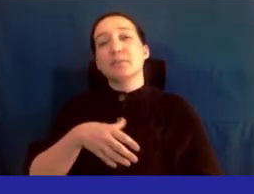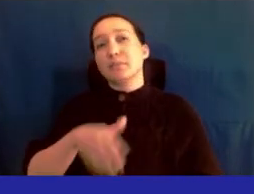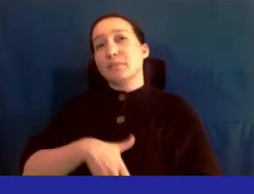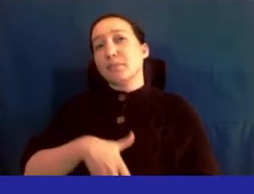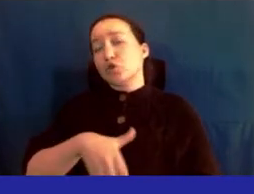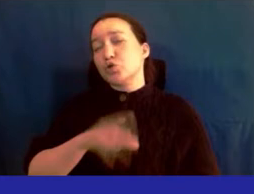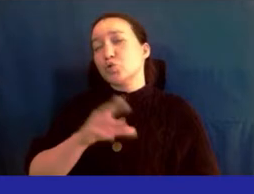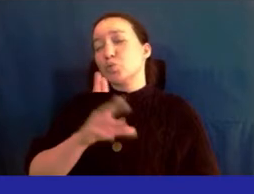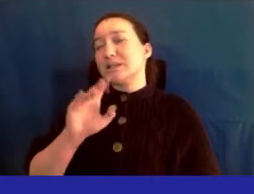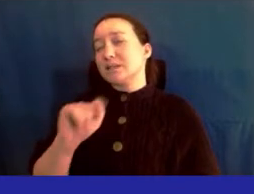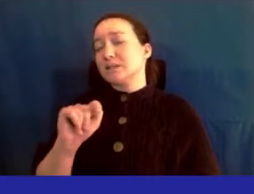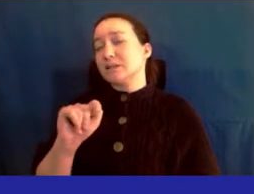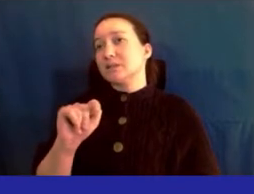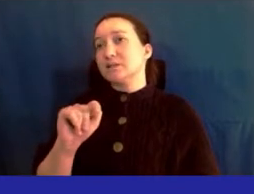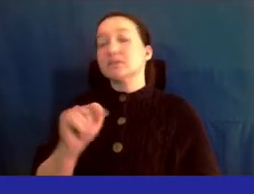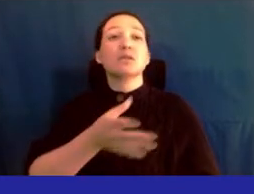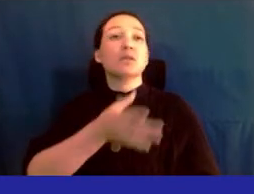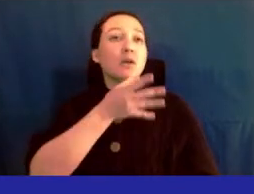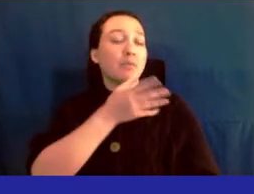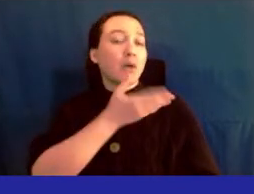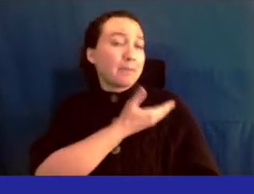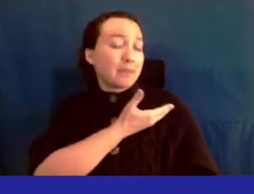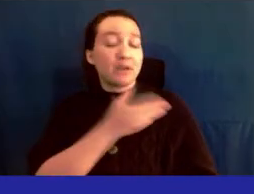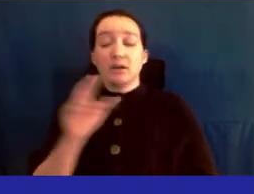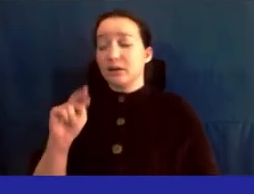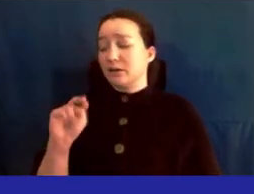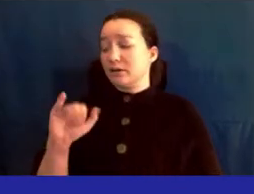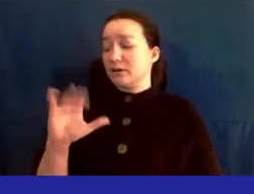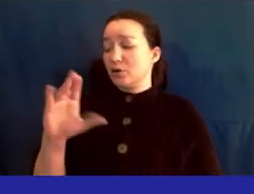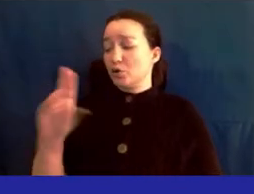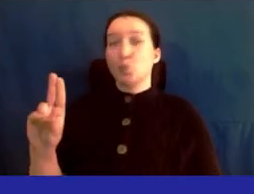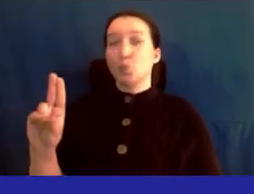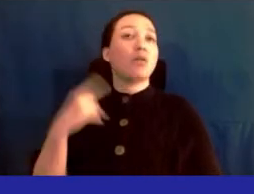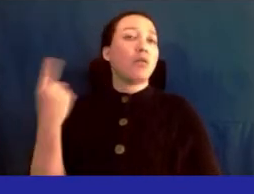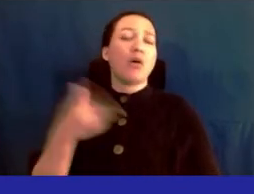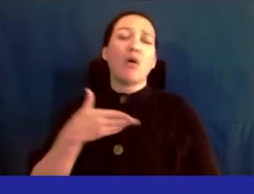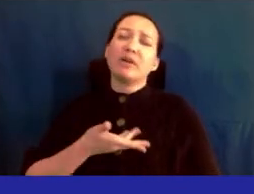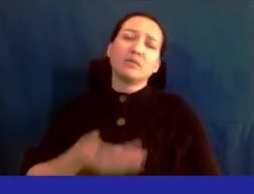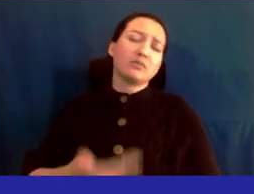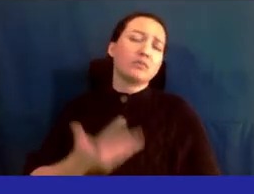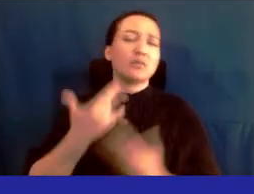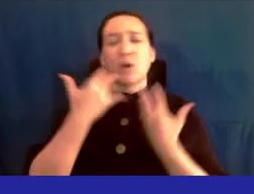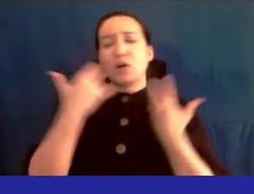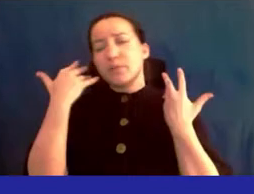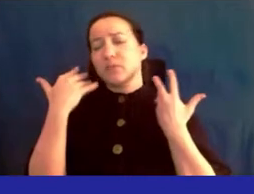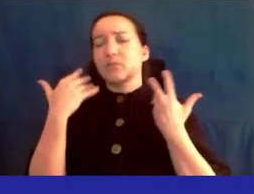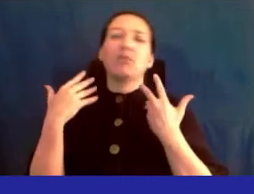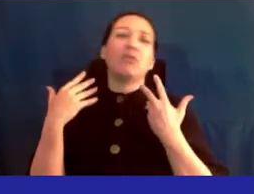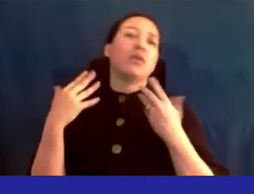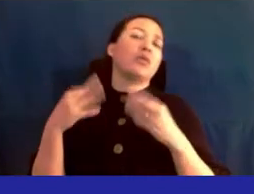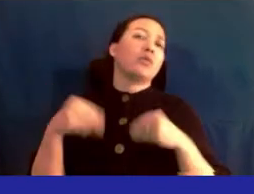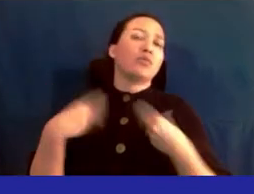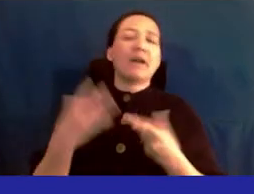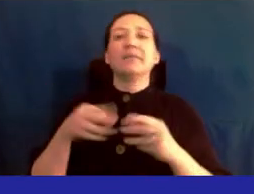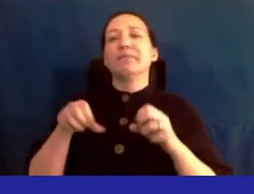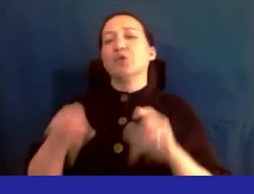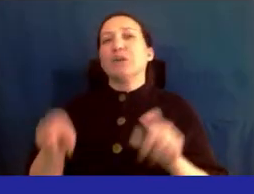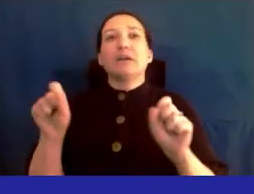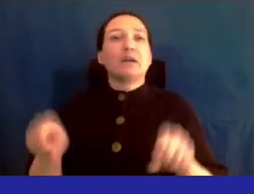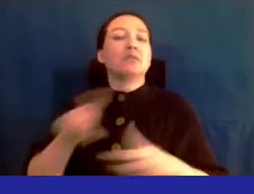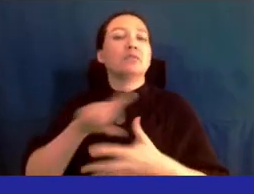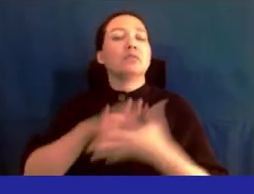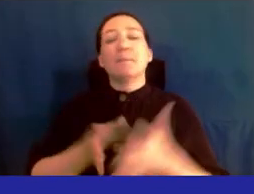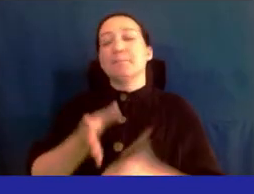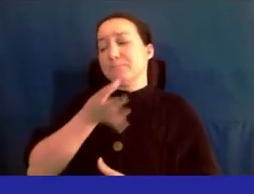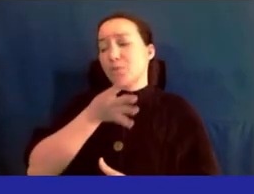unit, mother-baby and NICU are always welcoming and gracious in providing opportunities for our